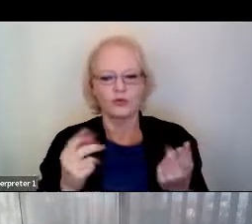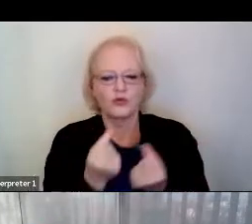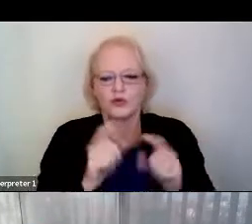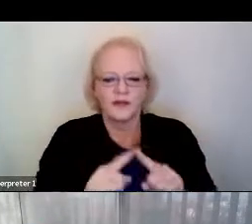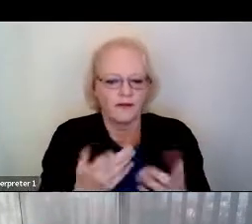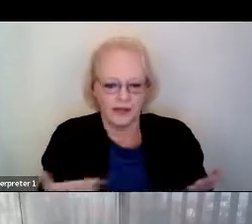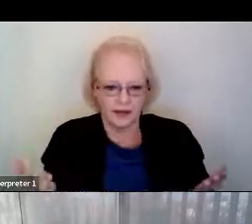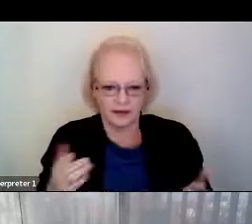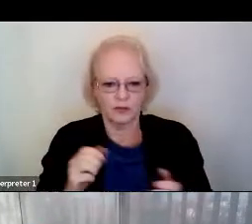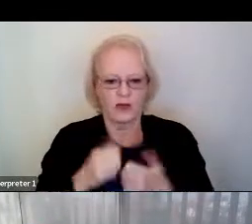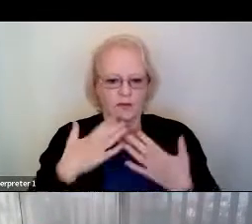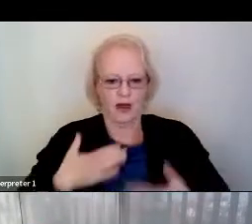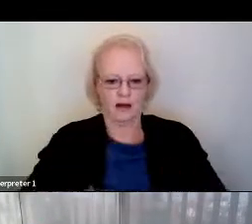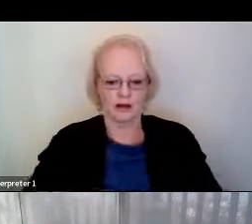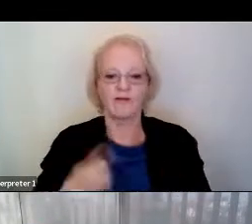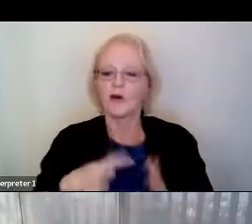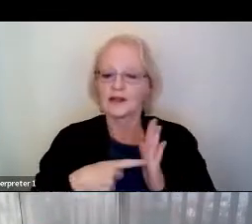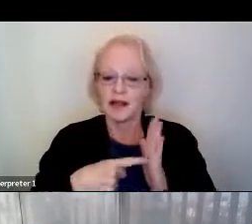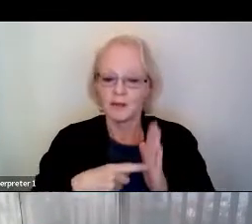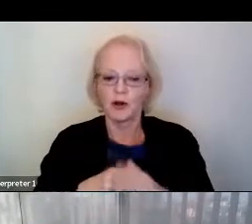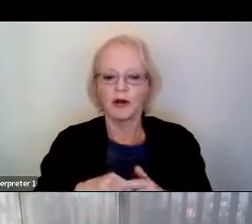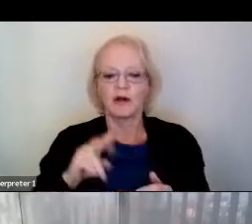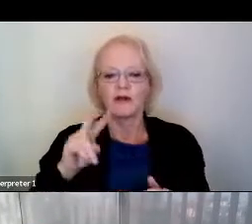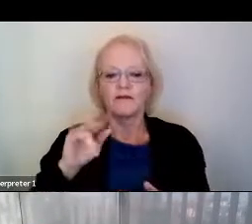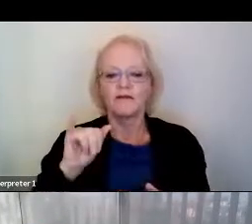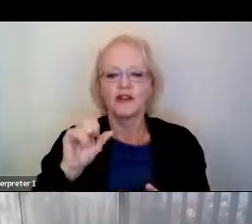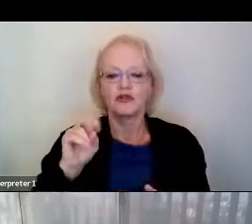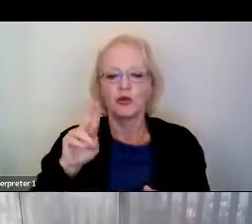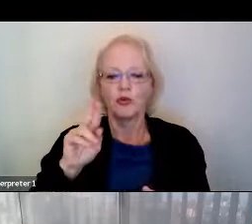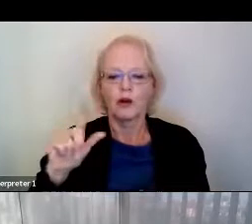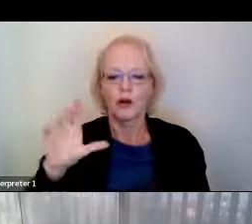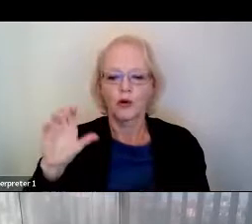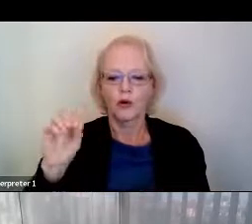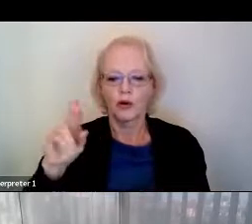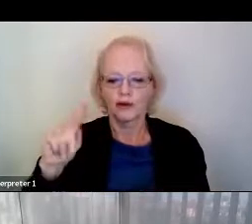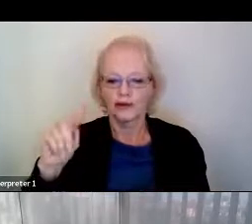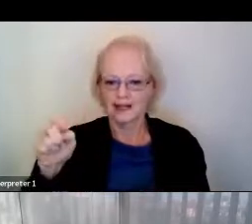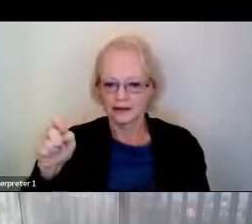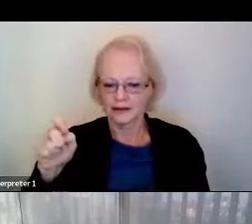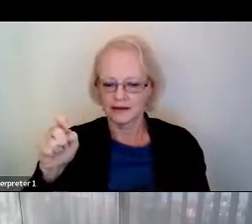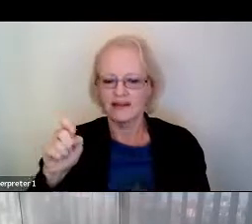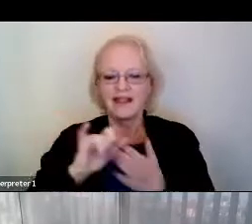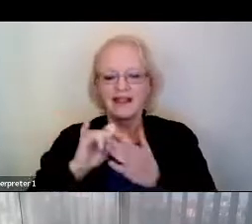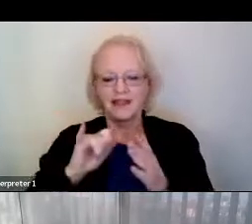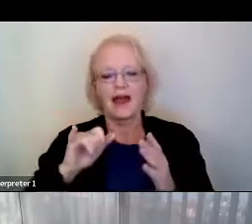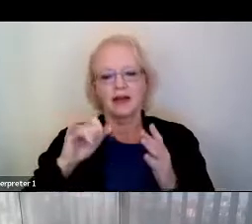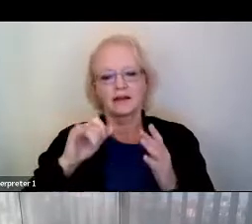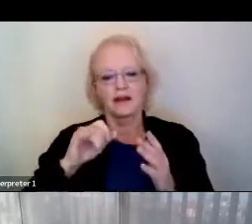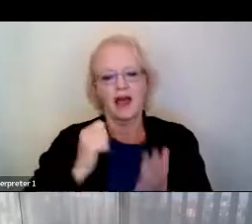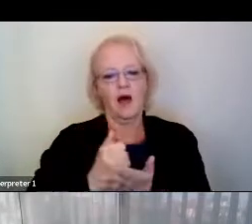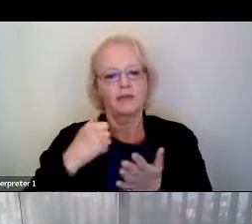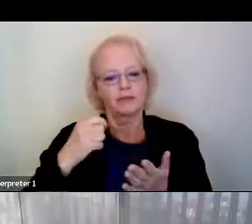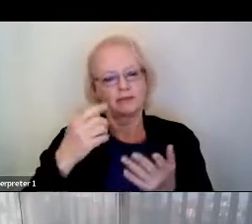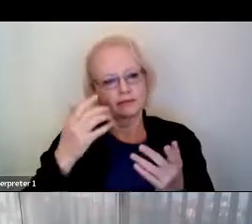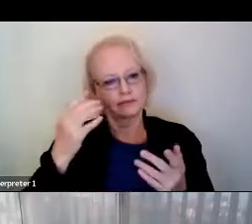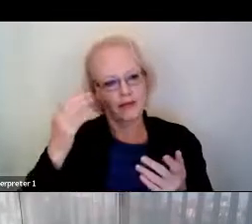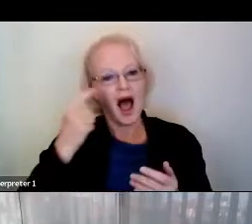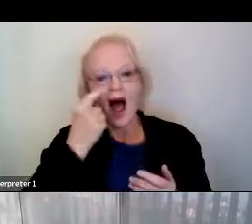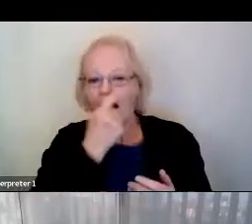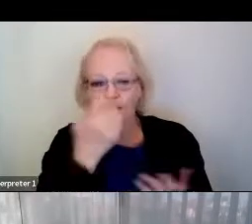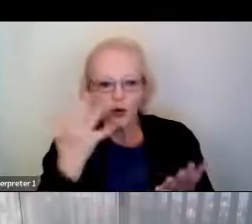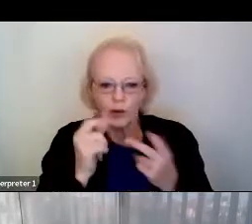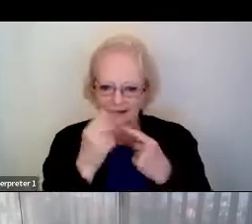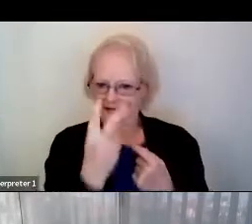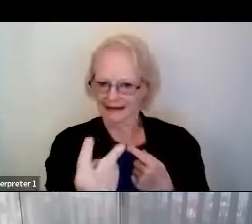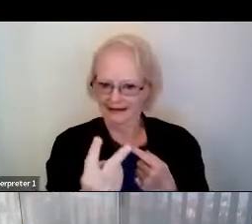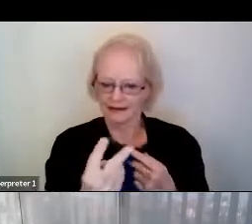example, you can have the visual cortex, which is helping interpret what our eyes see. You also have the temporal